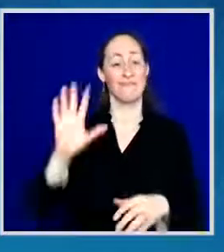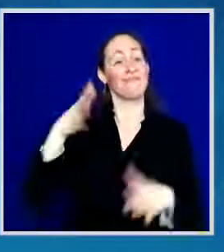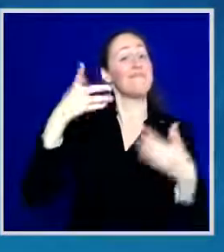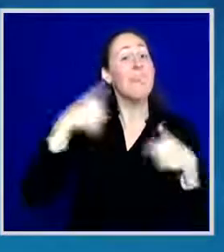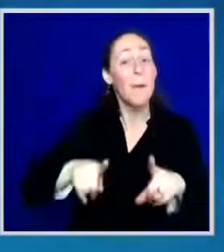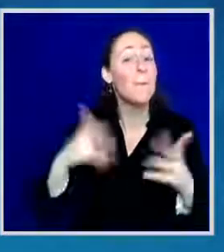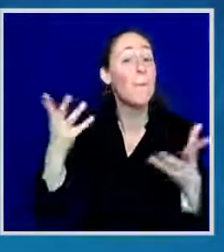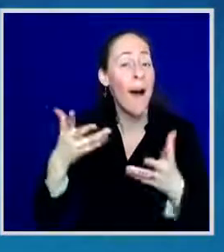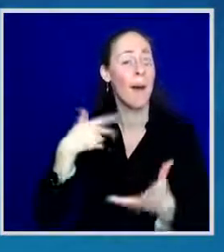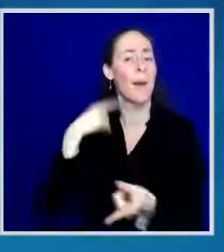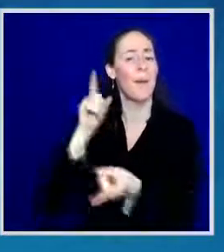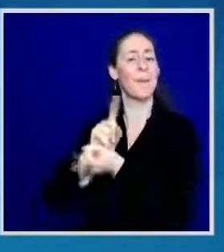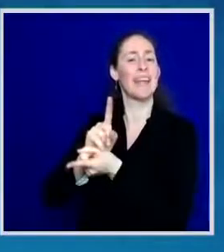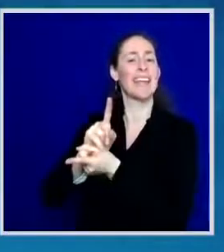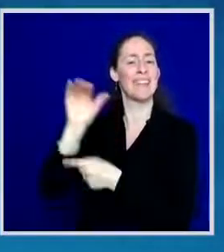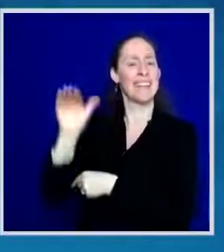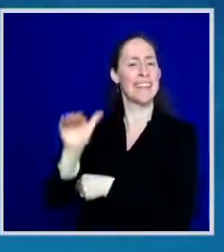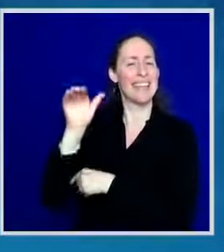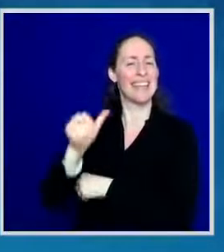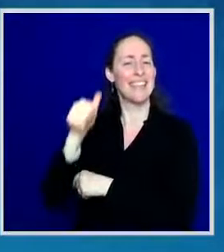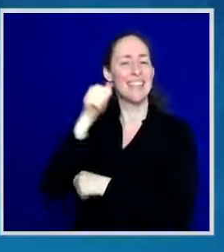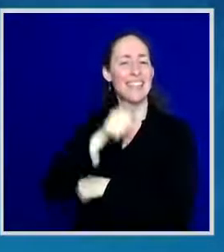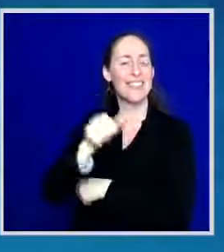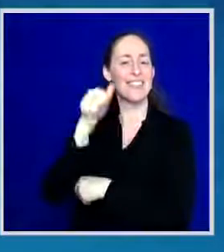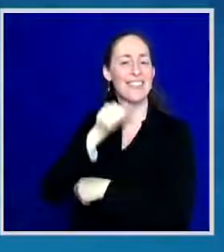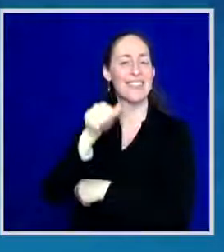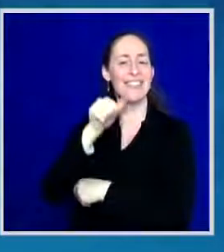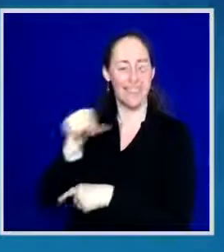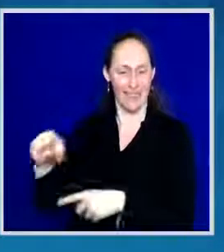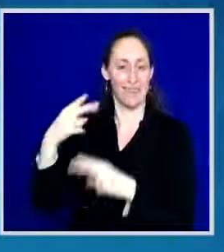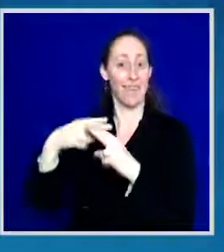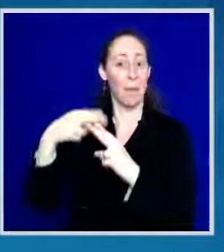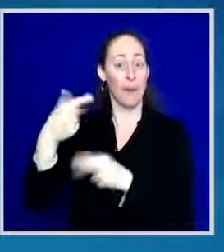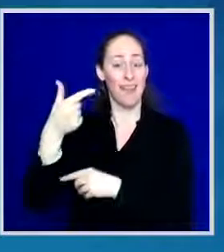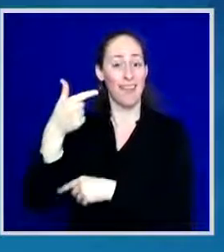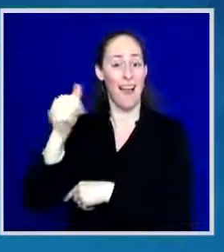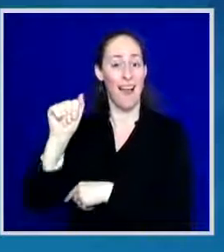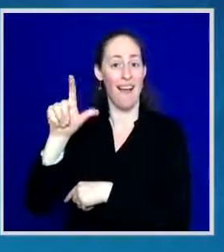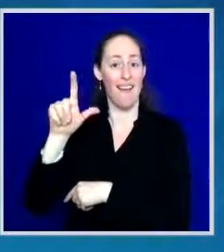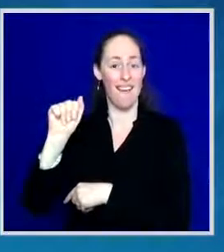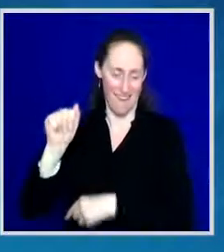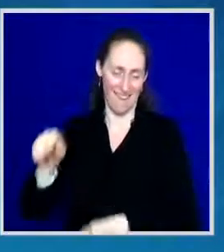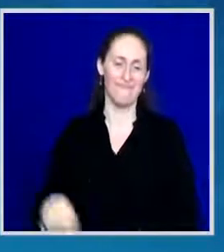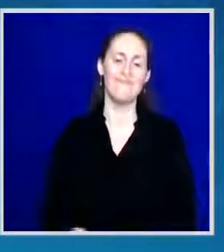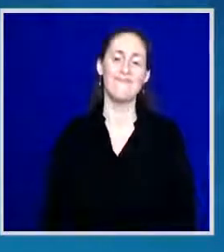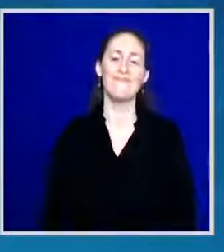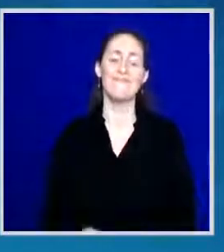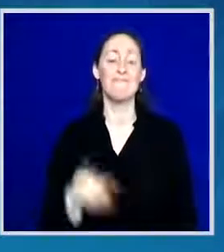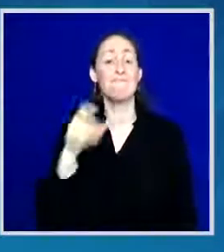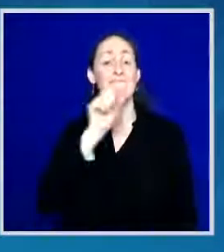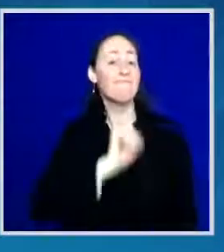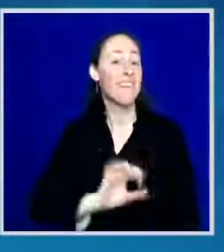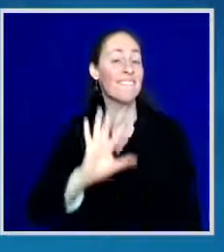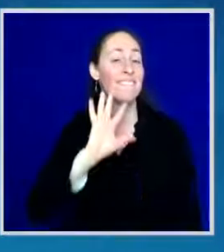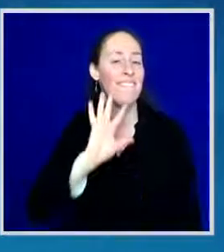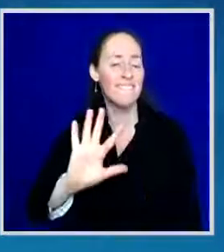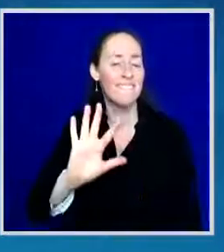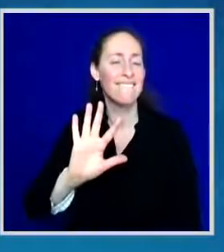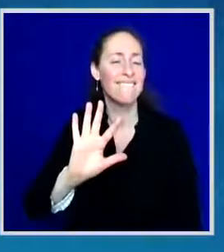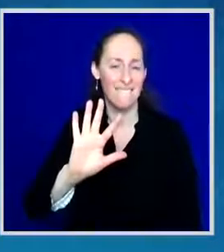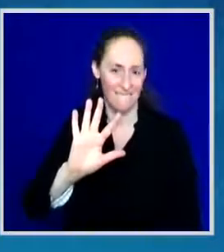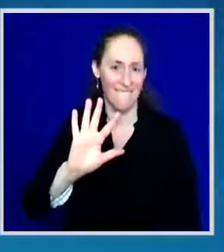is Gala and she's five years old. And so, I walk into the classroom